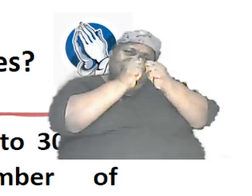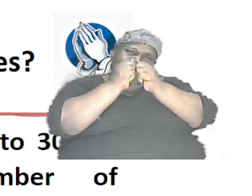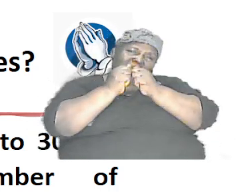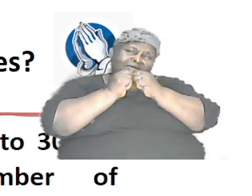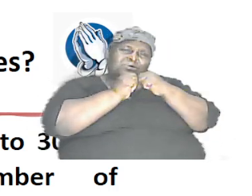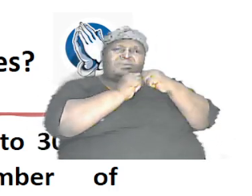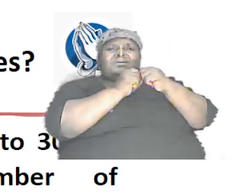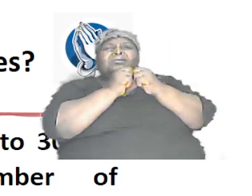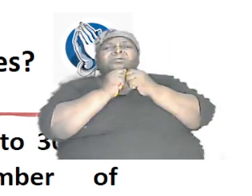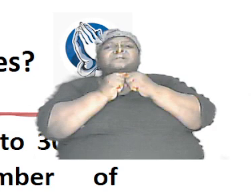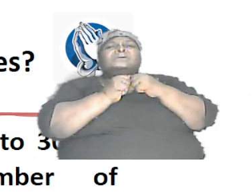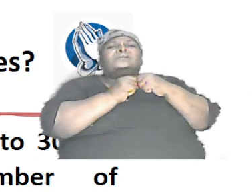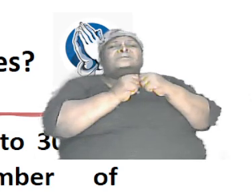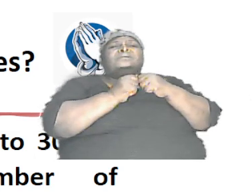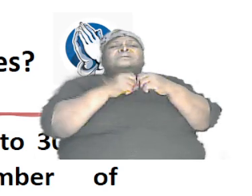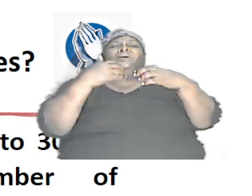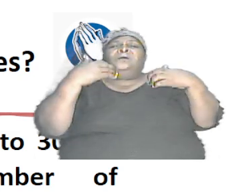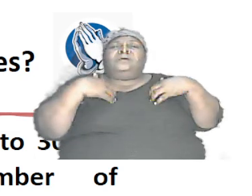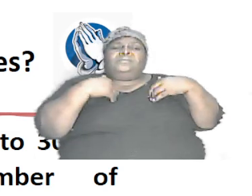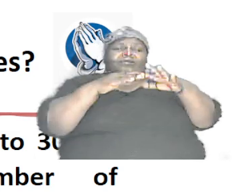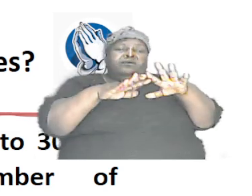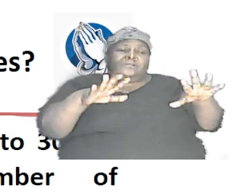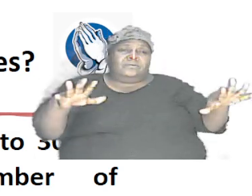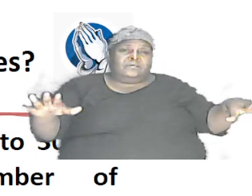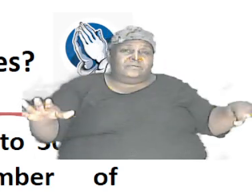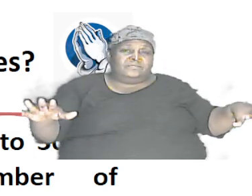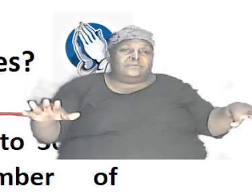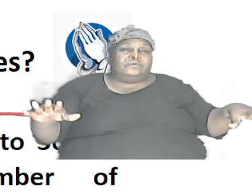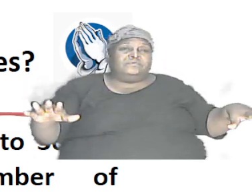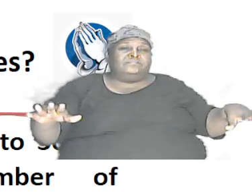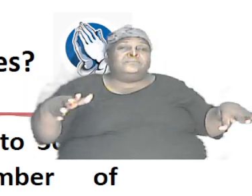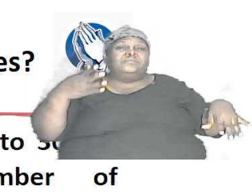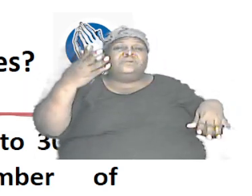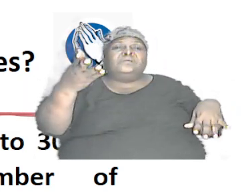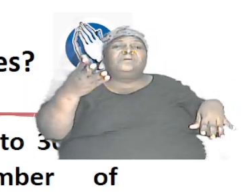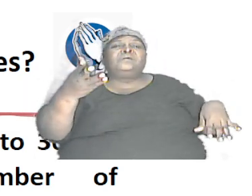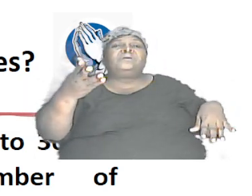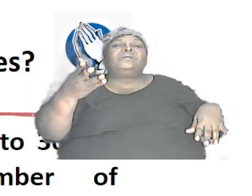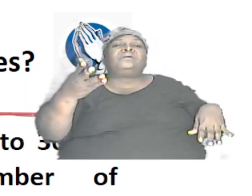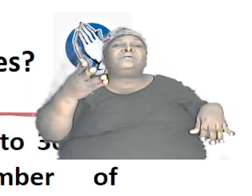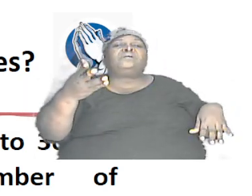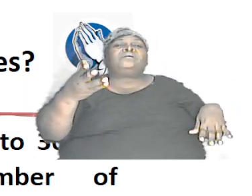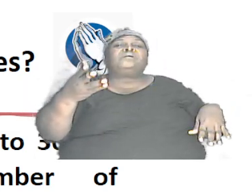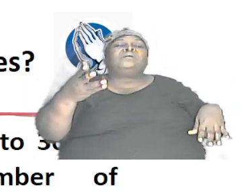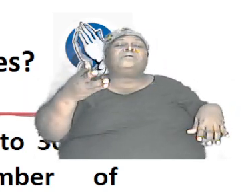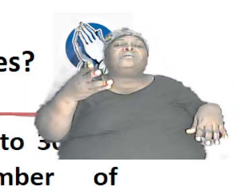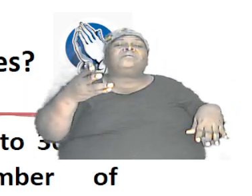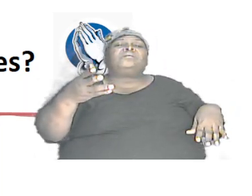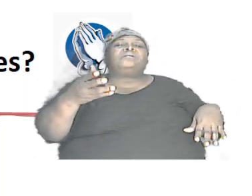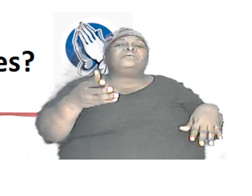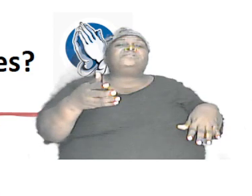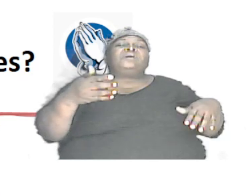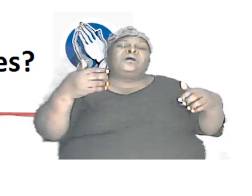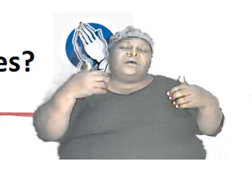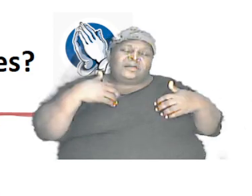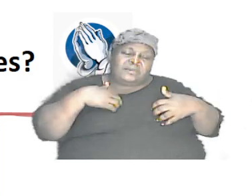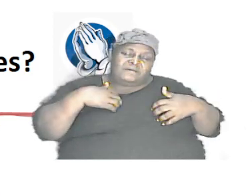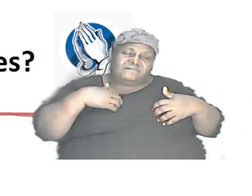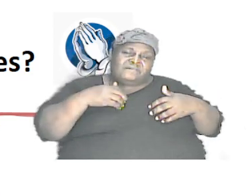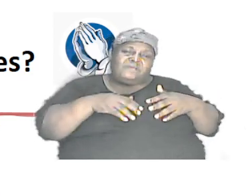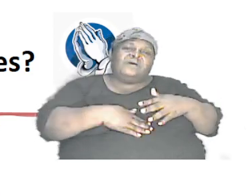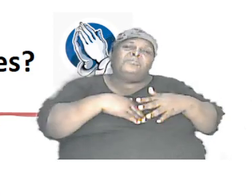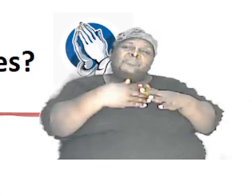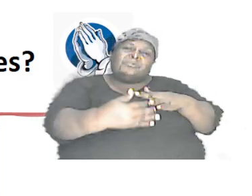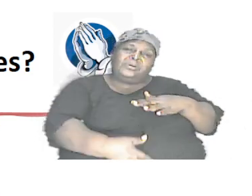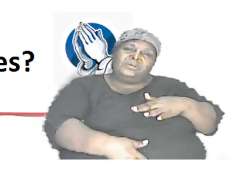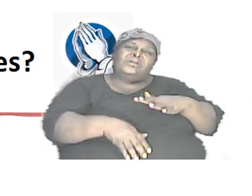and to have children they are going to produce and this is shown on the next slide